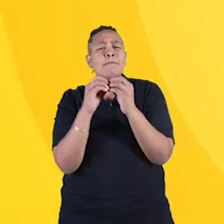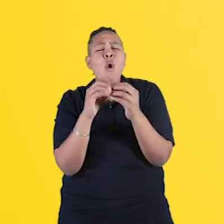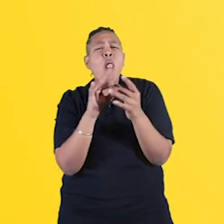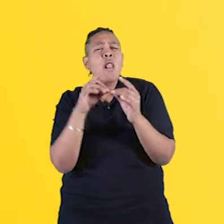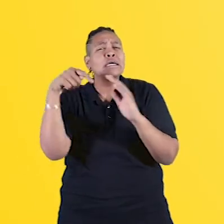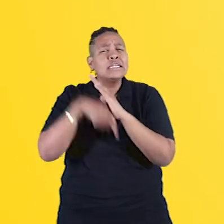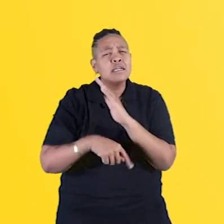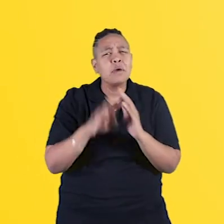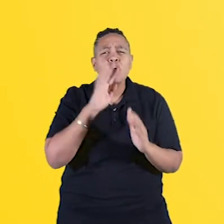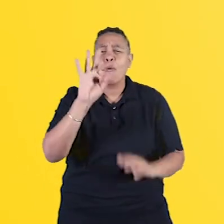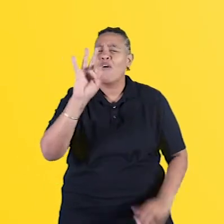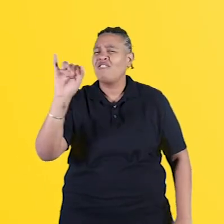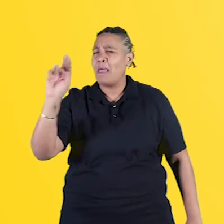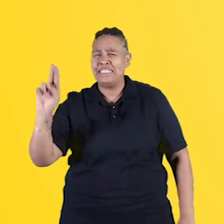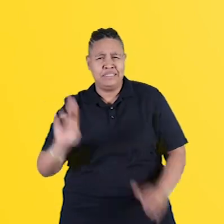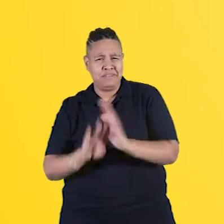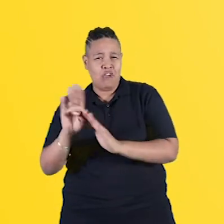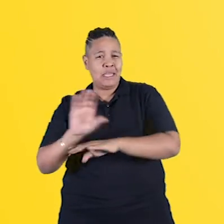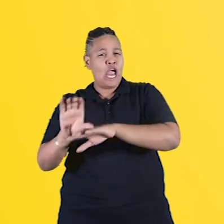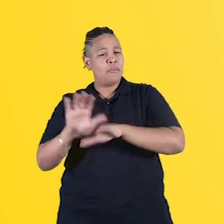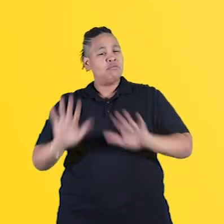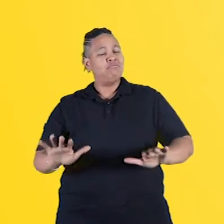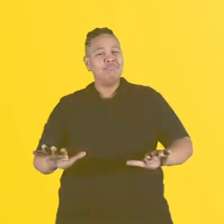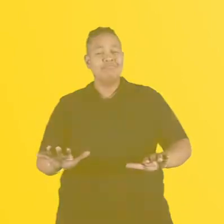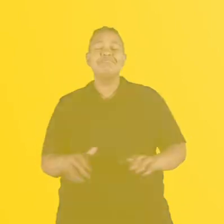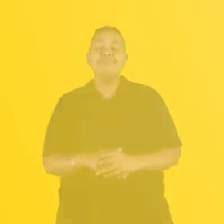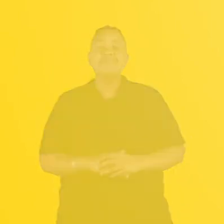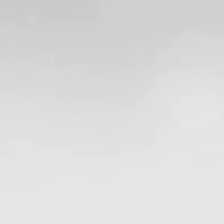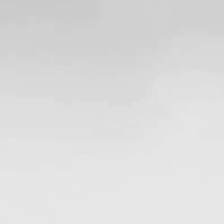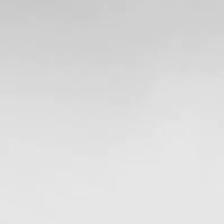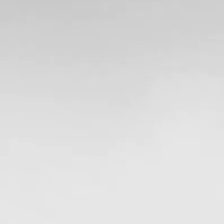to home and talk about the development of feminism in the Caribbean context.